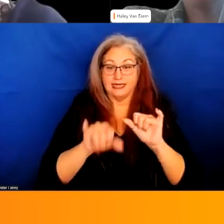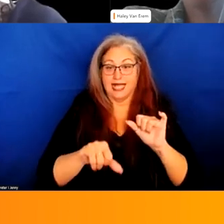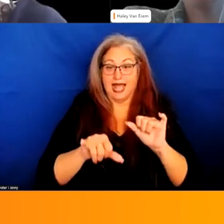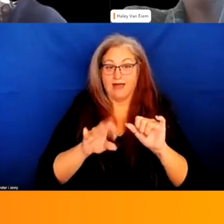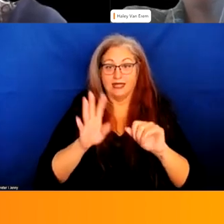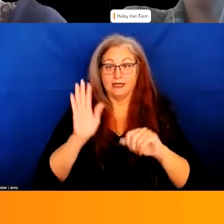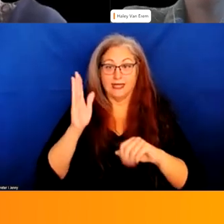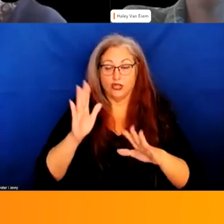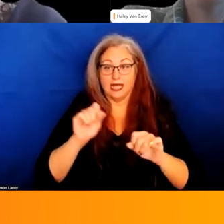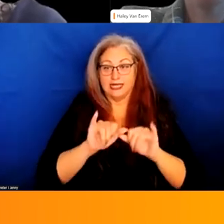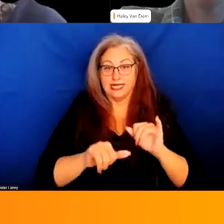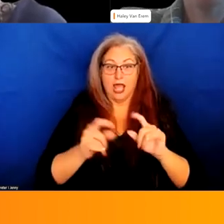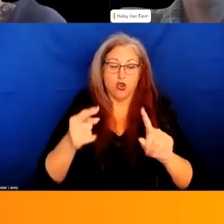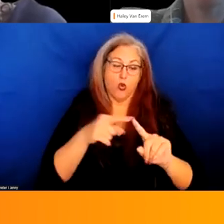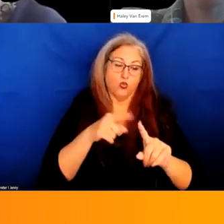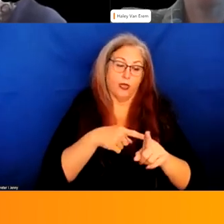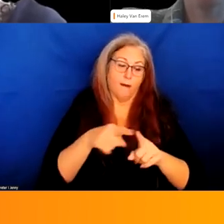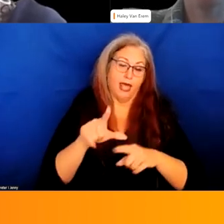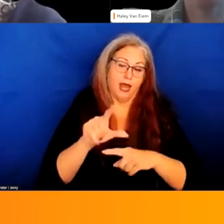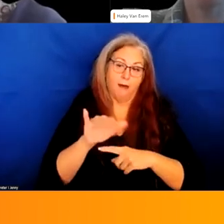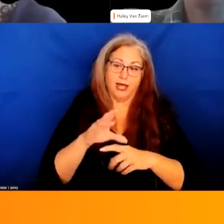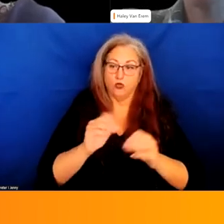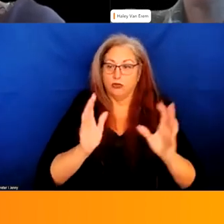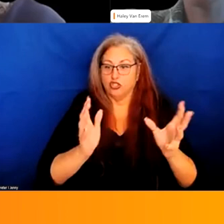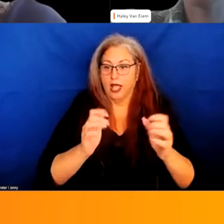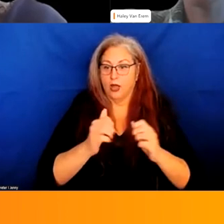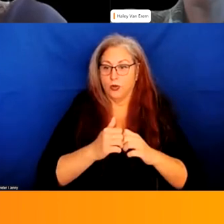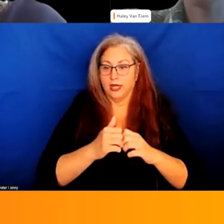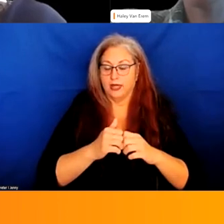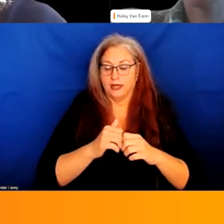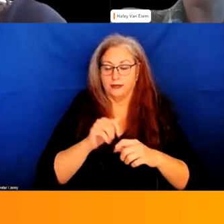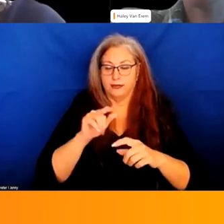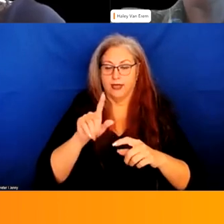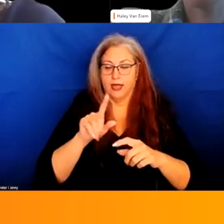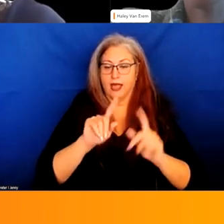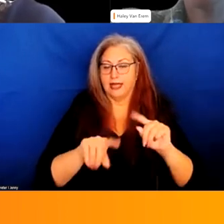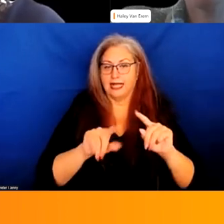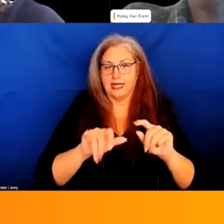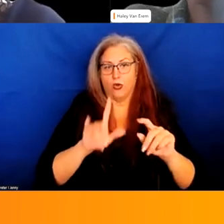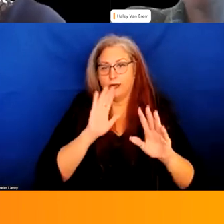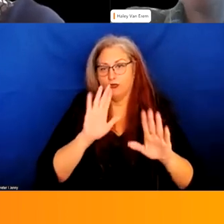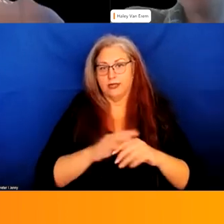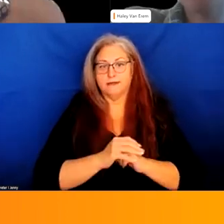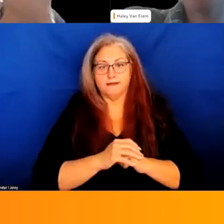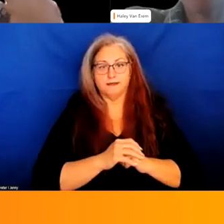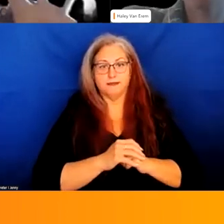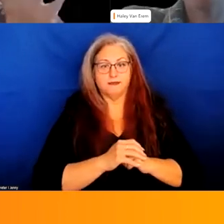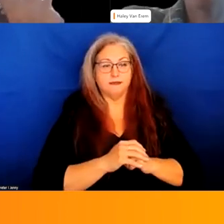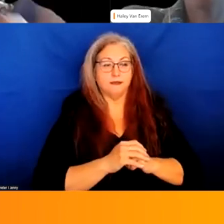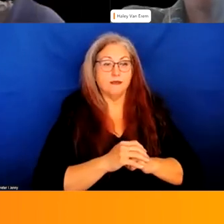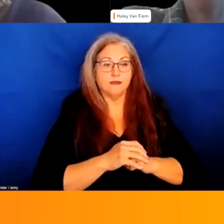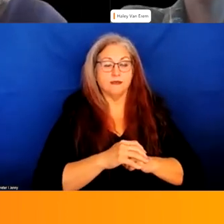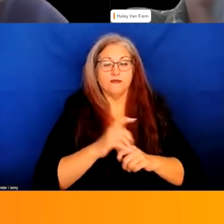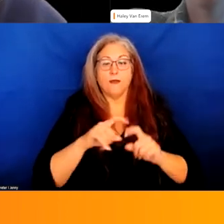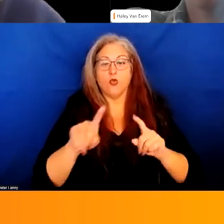speakers are available to go back to the main lobby and chat with um our our attendees that would be great so from your